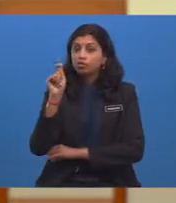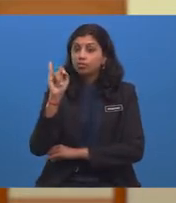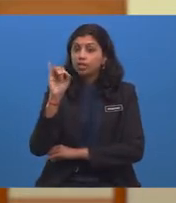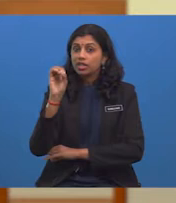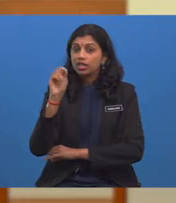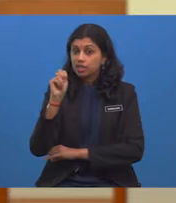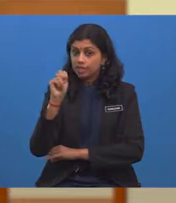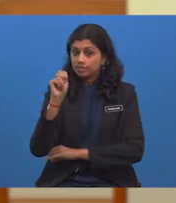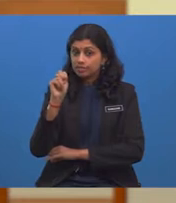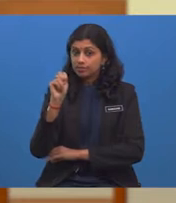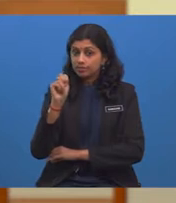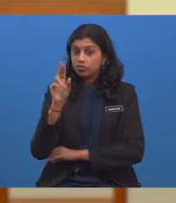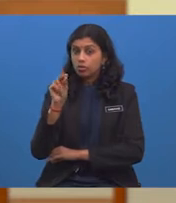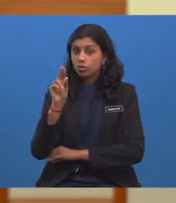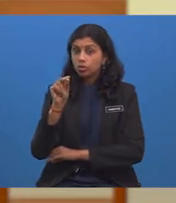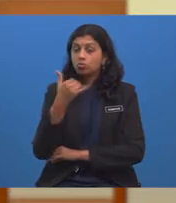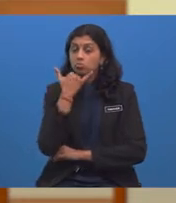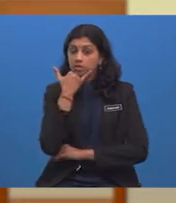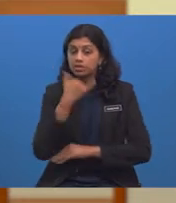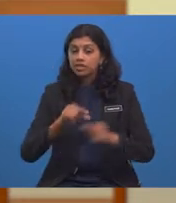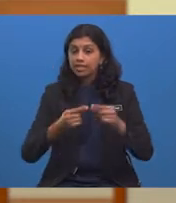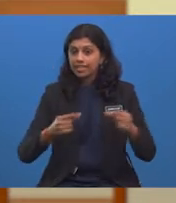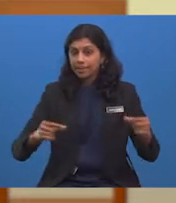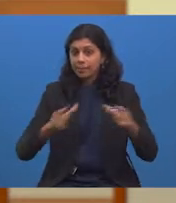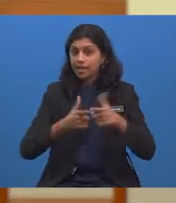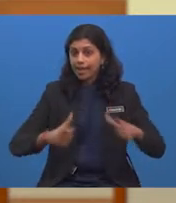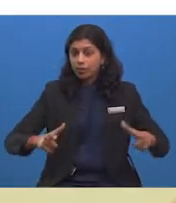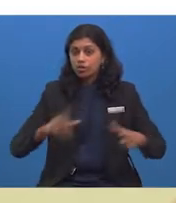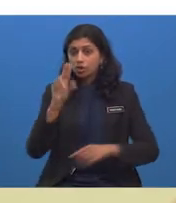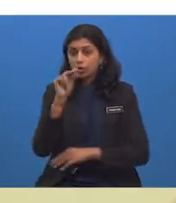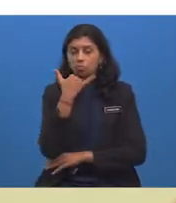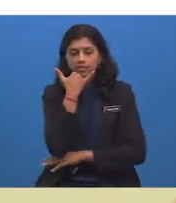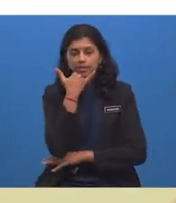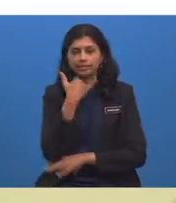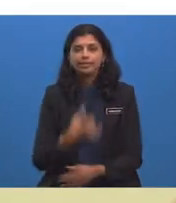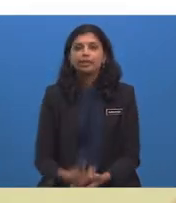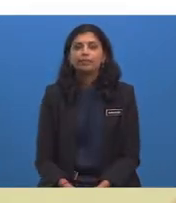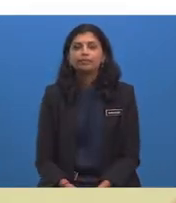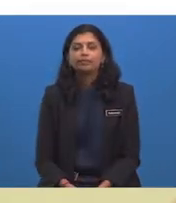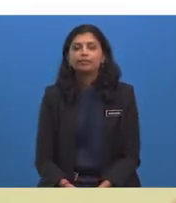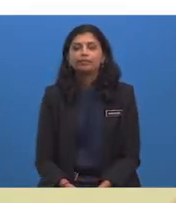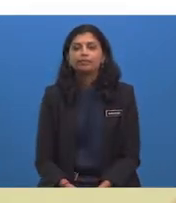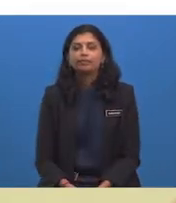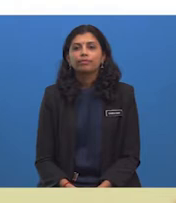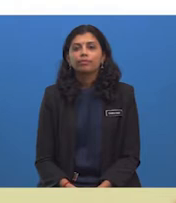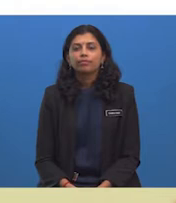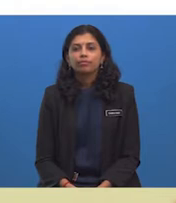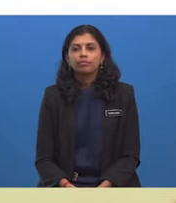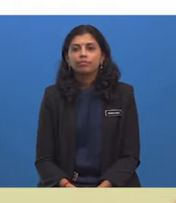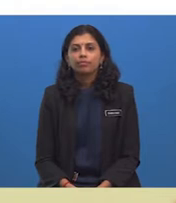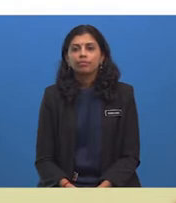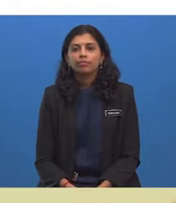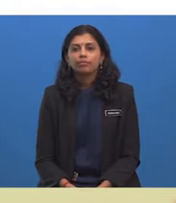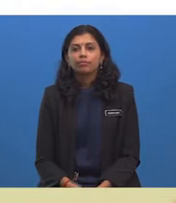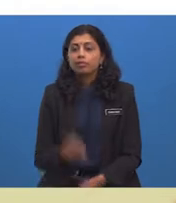mistakes with her grammar and language. She also made sure that she